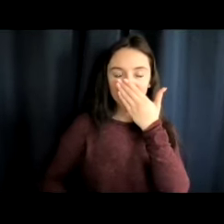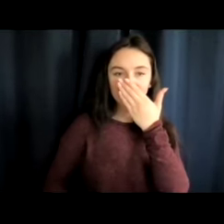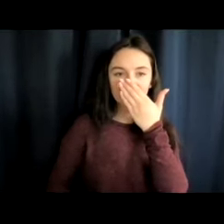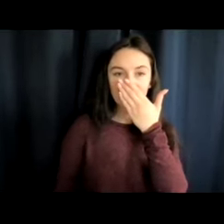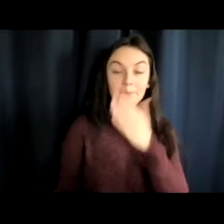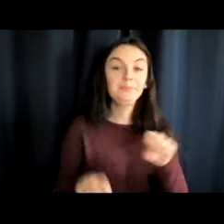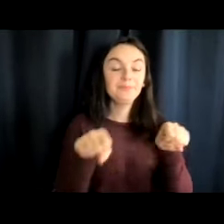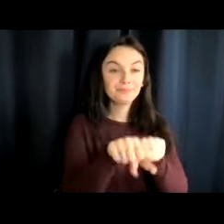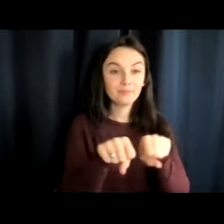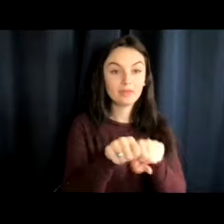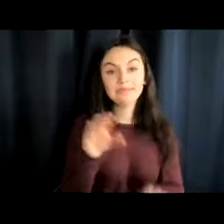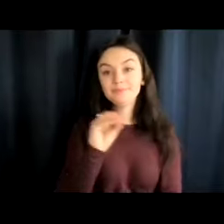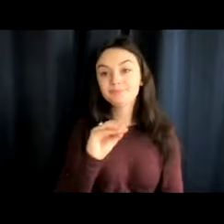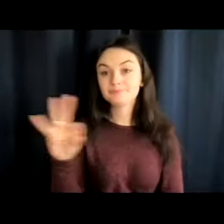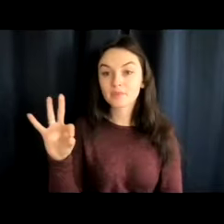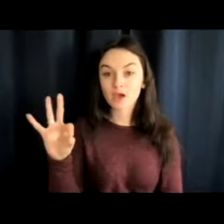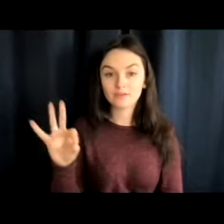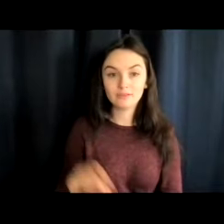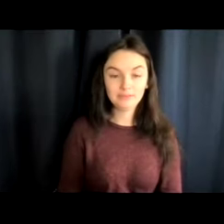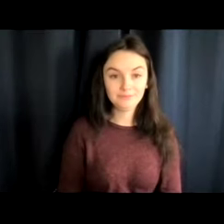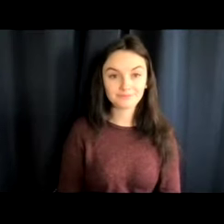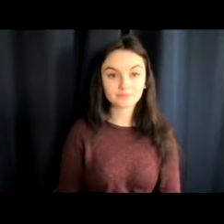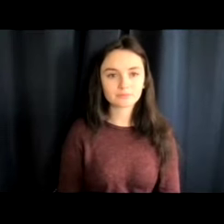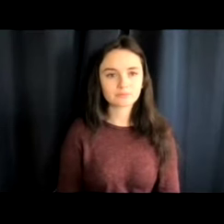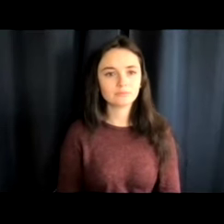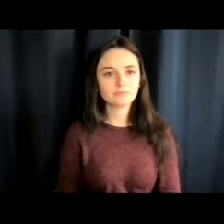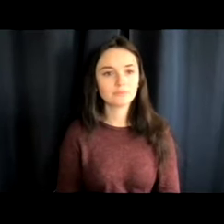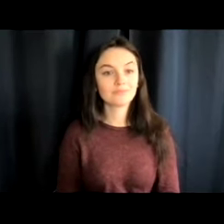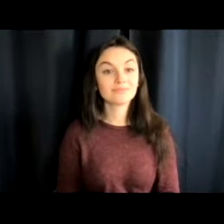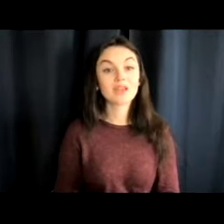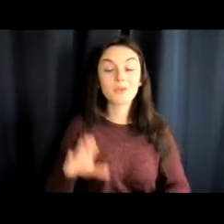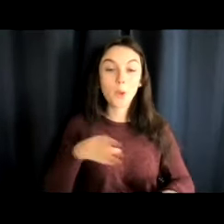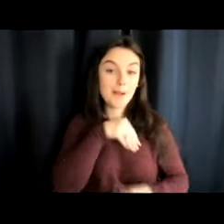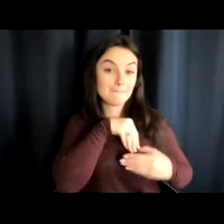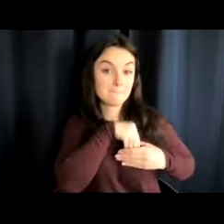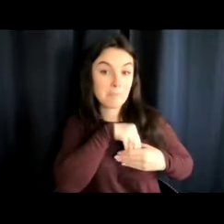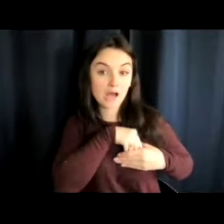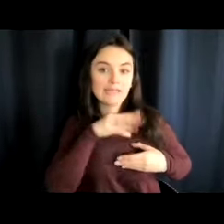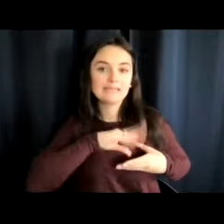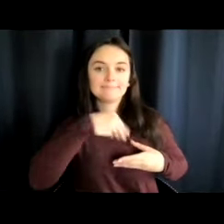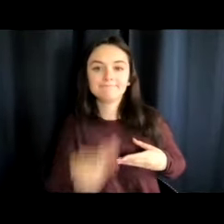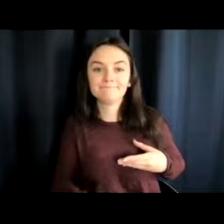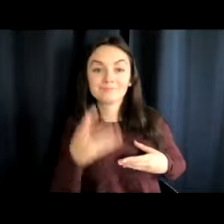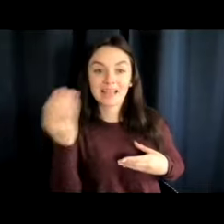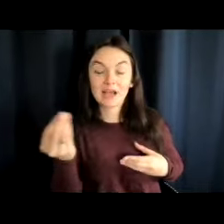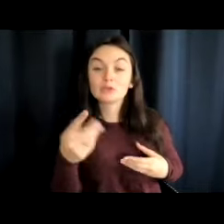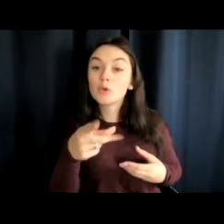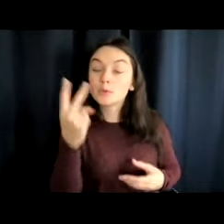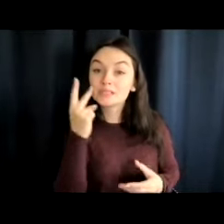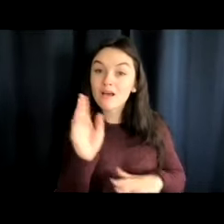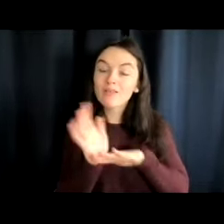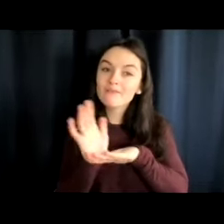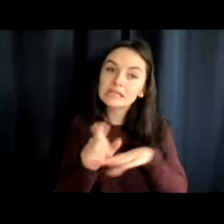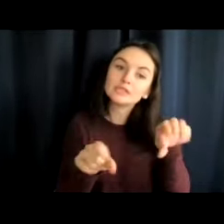Shoes off, team. Empty your pockets, please. So just like we saw in that video. They have to take shoes off sometimes.